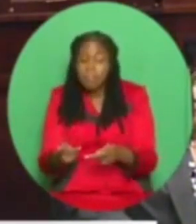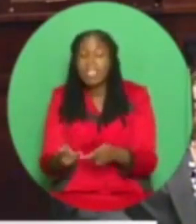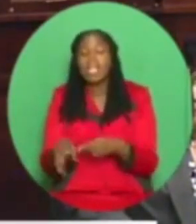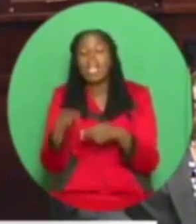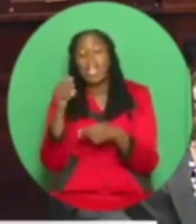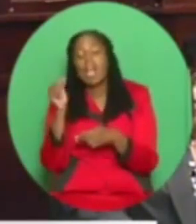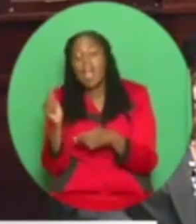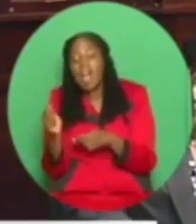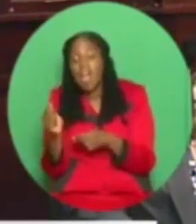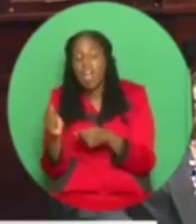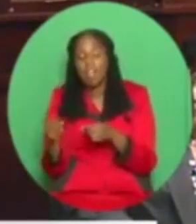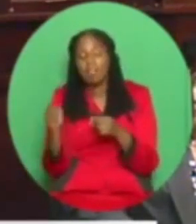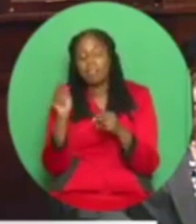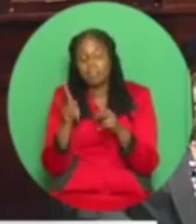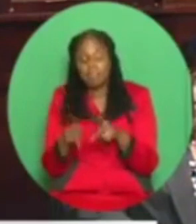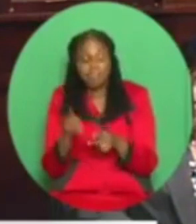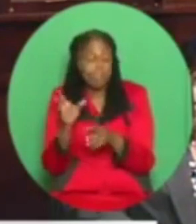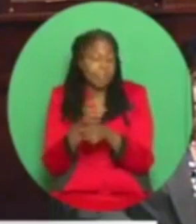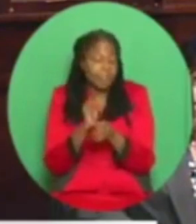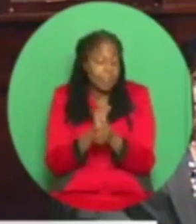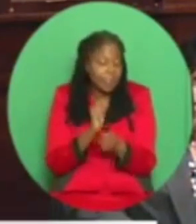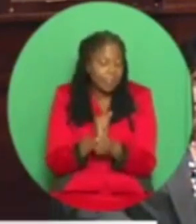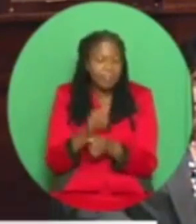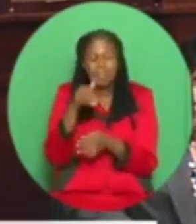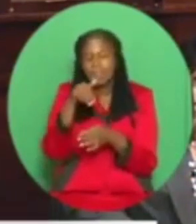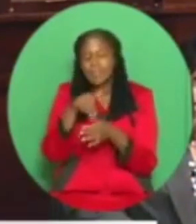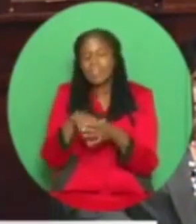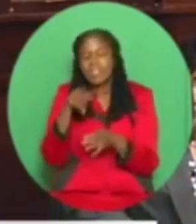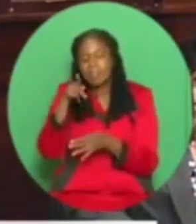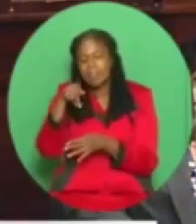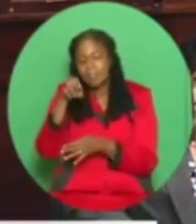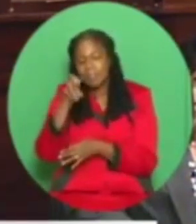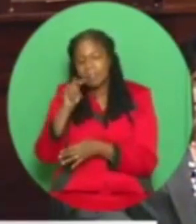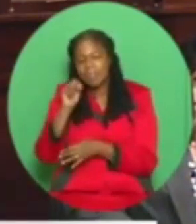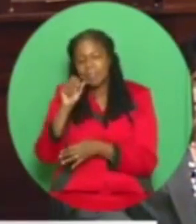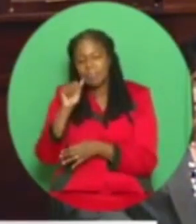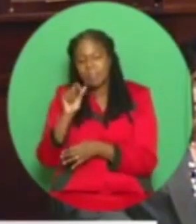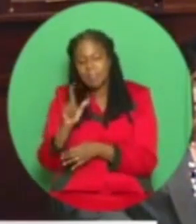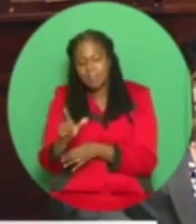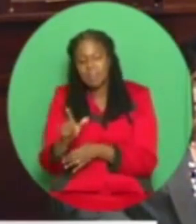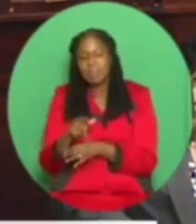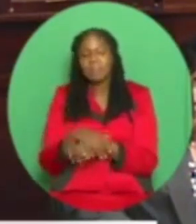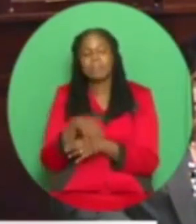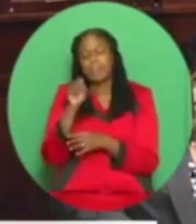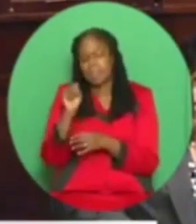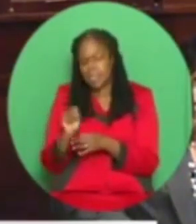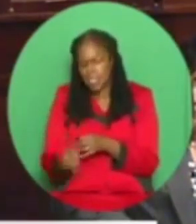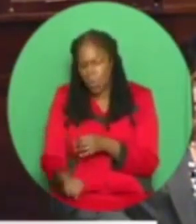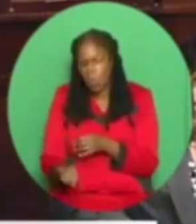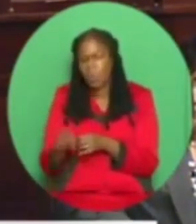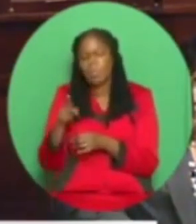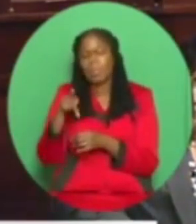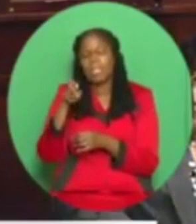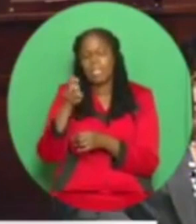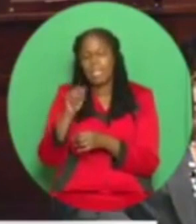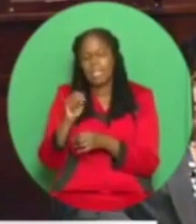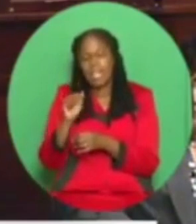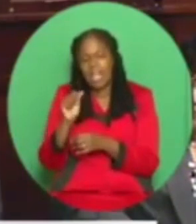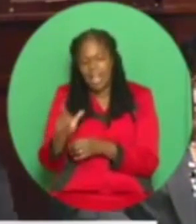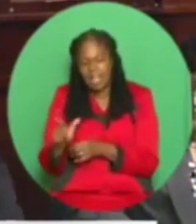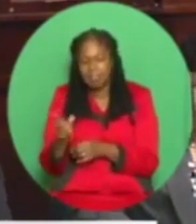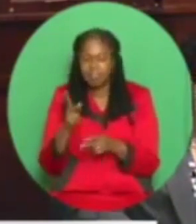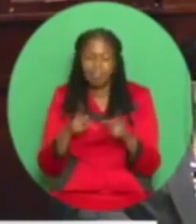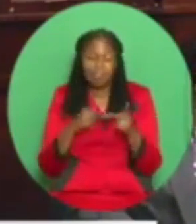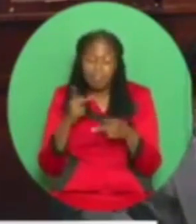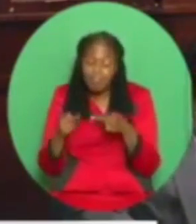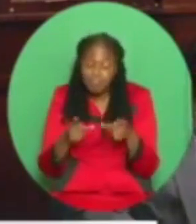Visiting a contractor in the south of Trinidad, Madam Speaker. Visiting contractors in Penal.